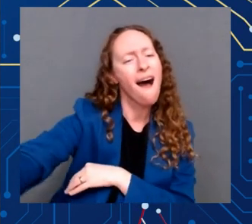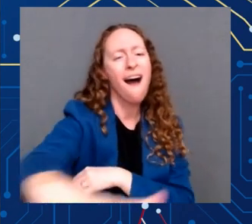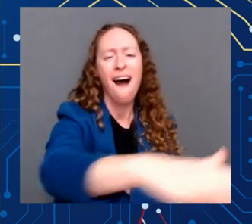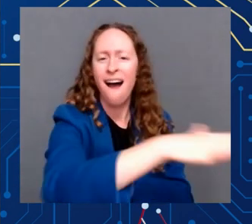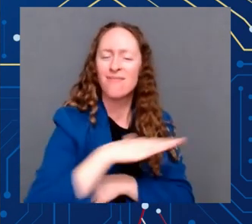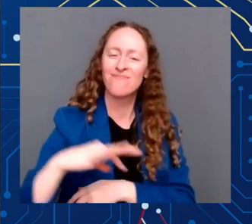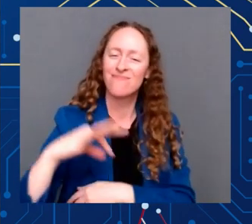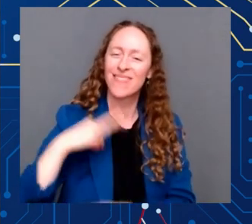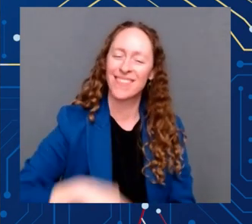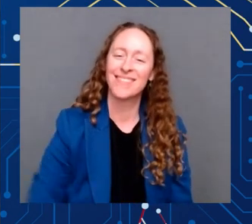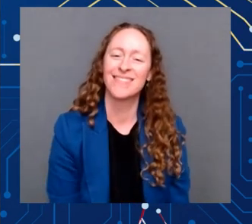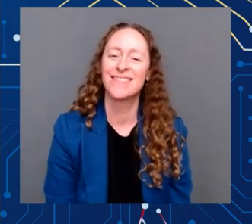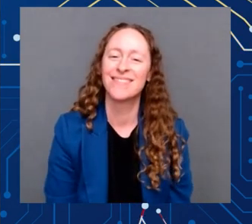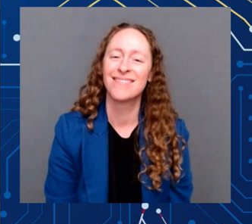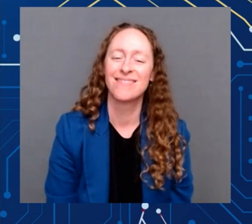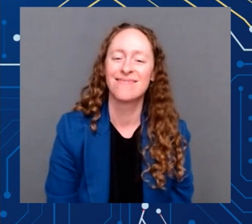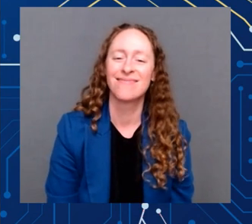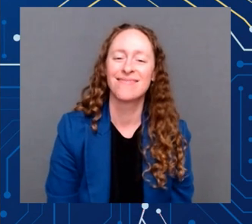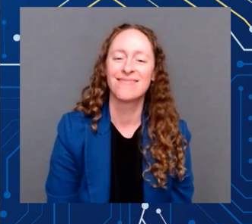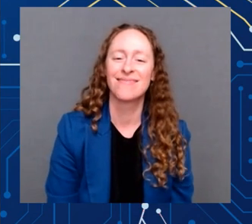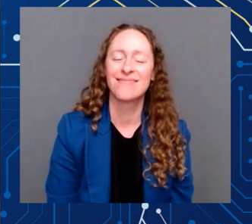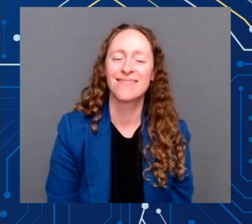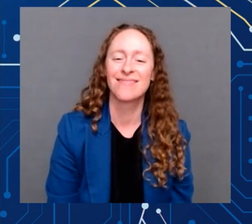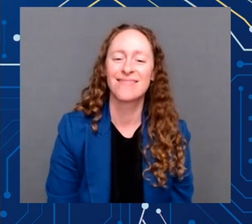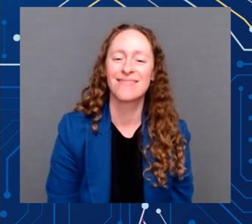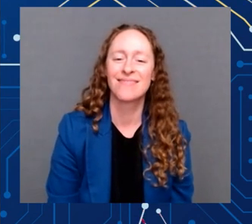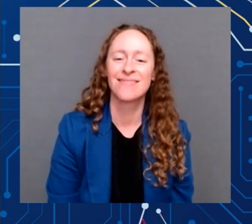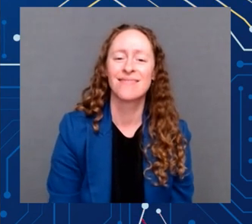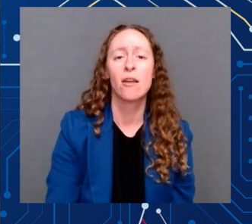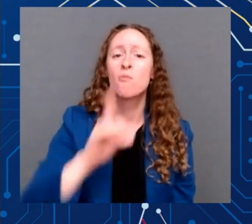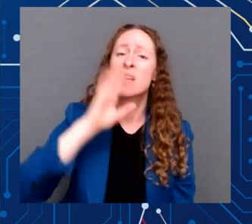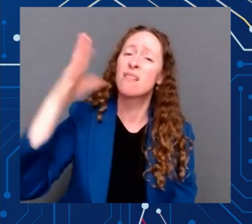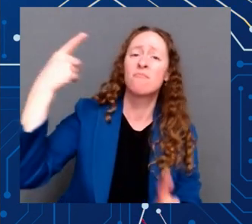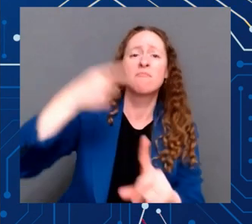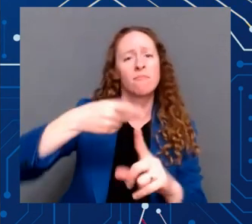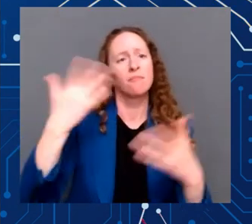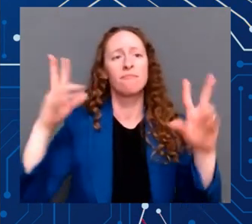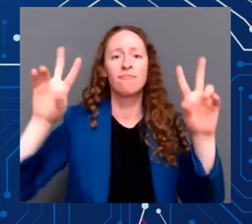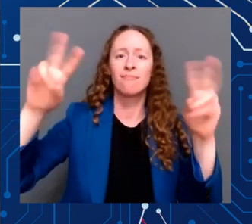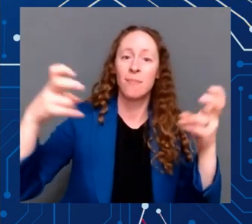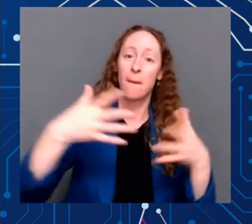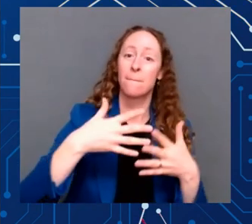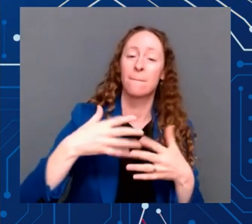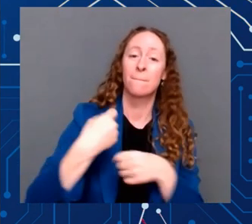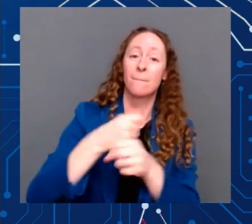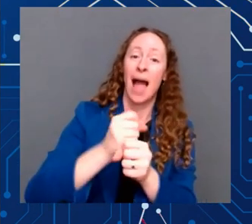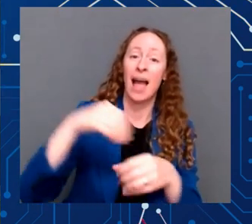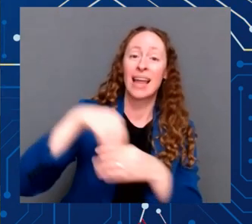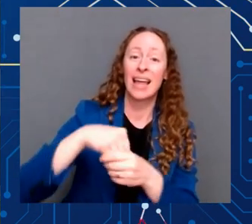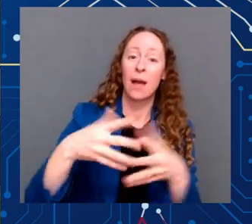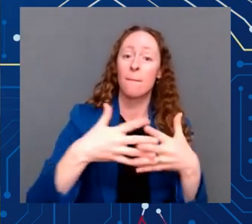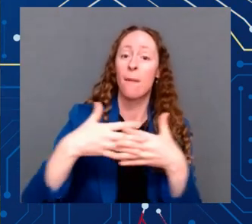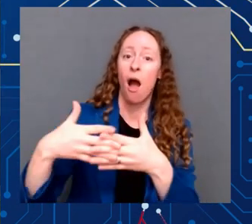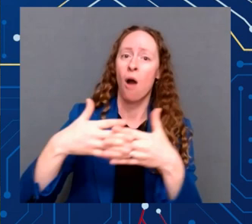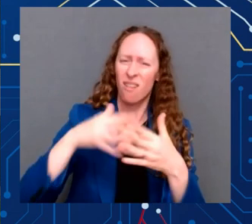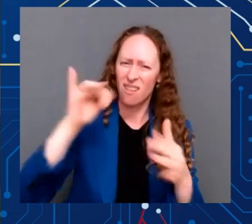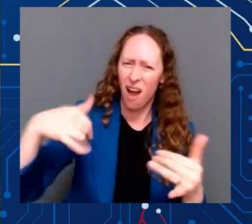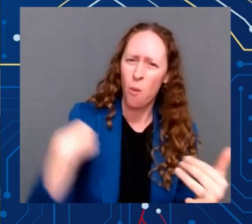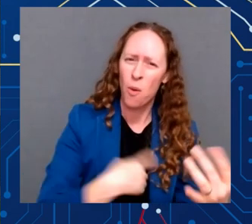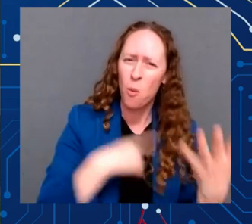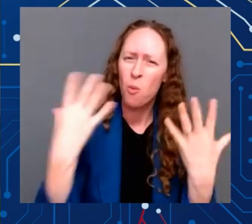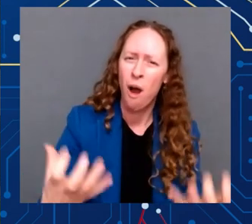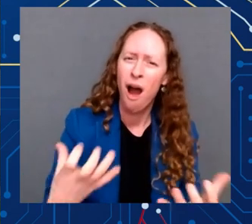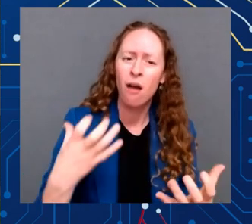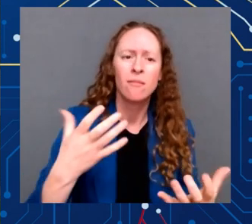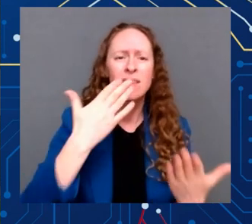Let us thank the countless advocates, like Joshua Aviv, who is here, who proved that outside mobilization can